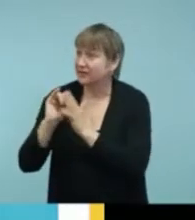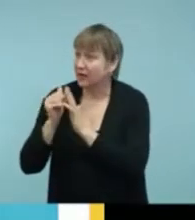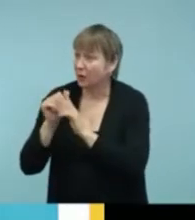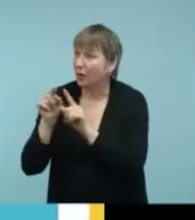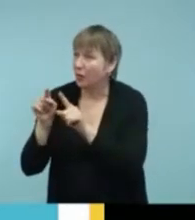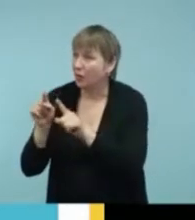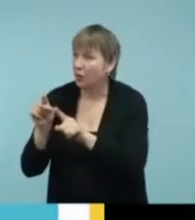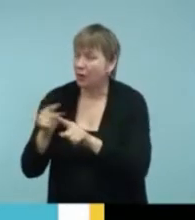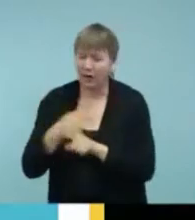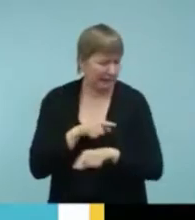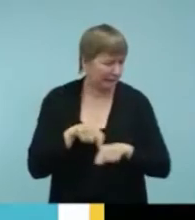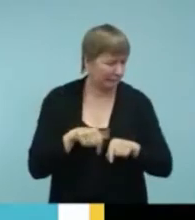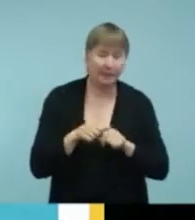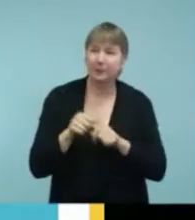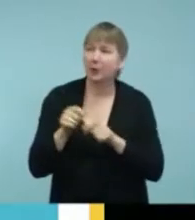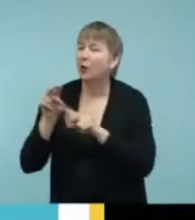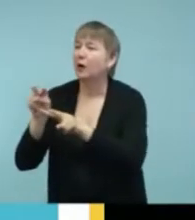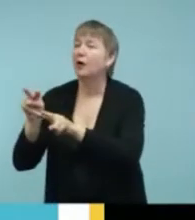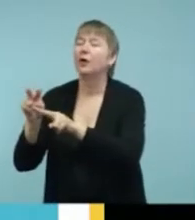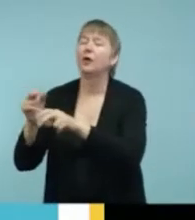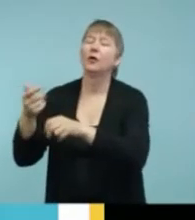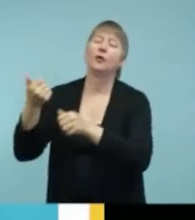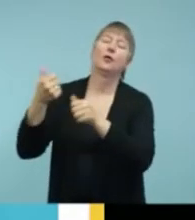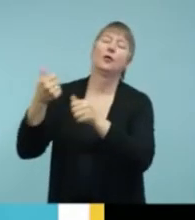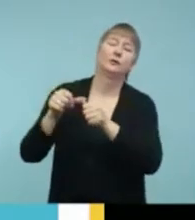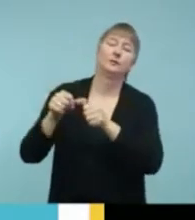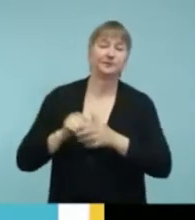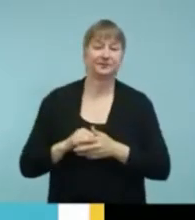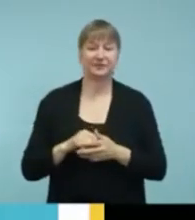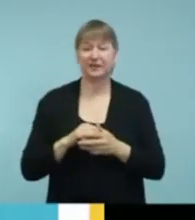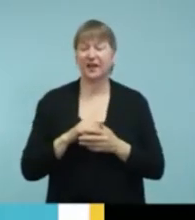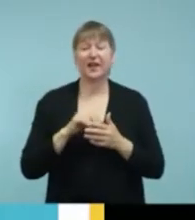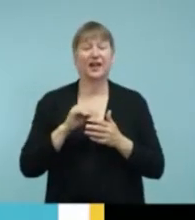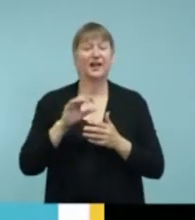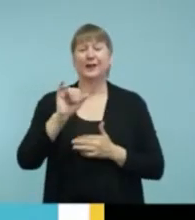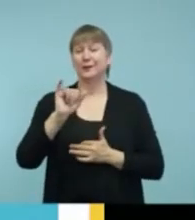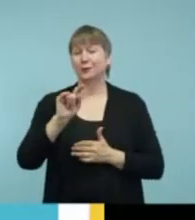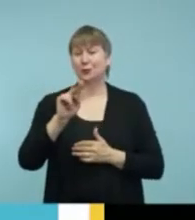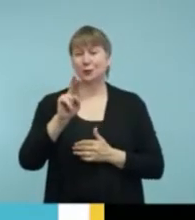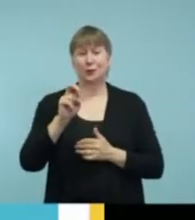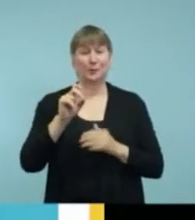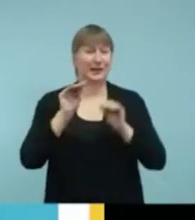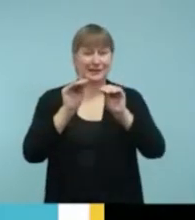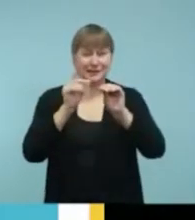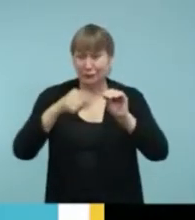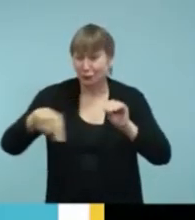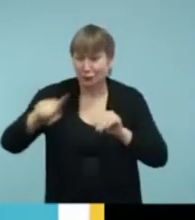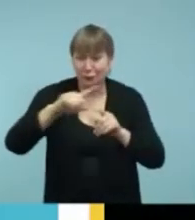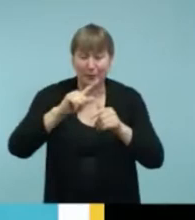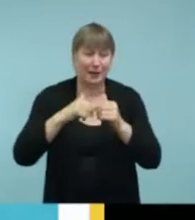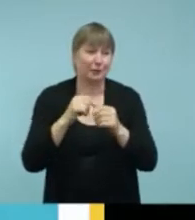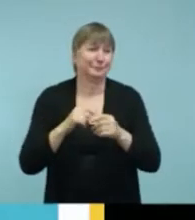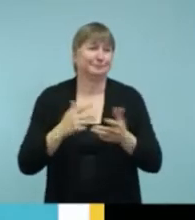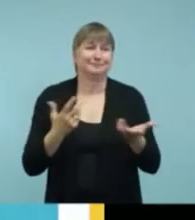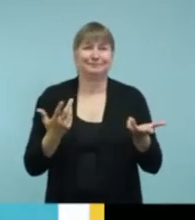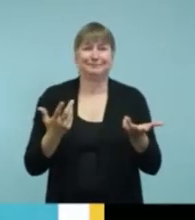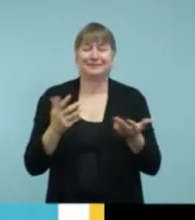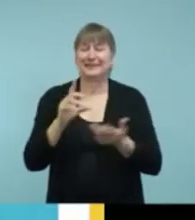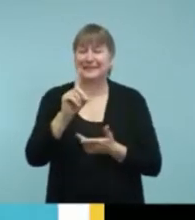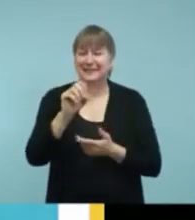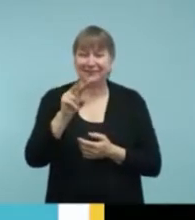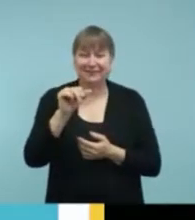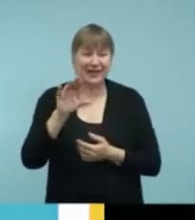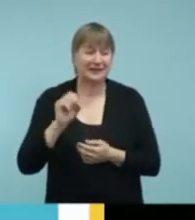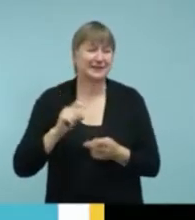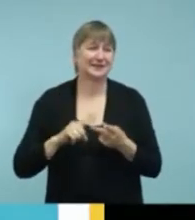can't remember. Um, not only can YouTube teach you about devices, but they can also teach you, you can see apps